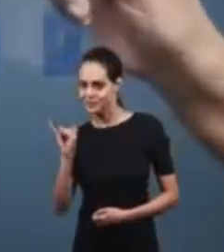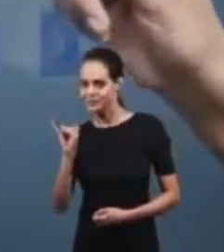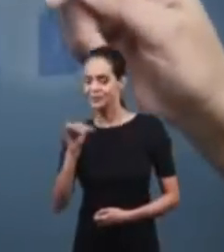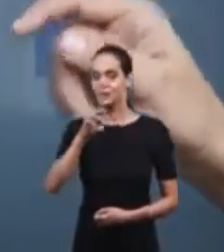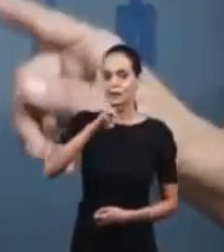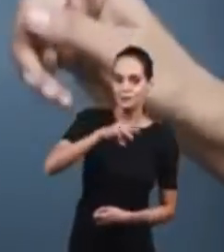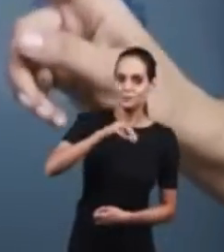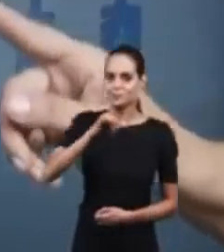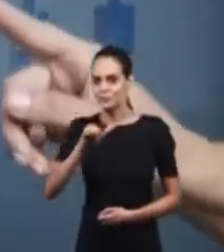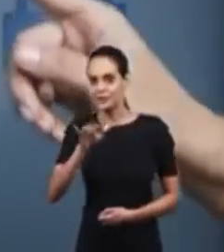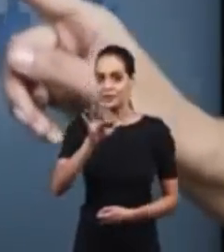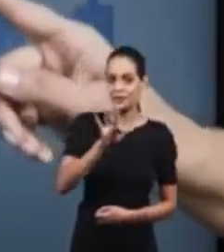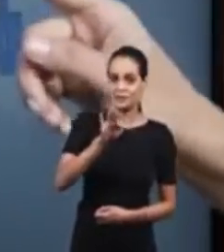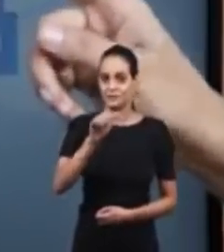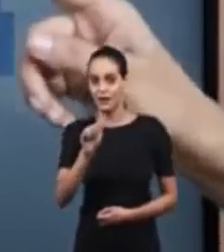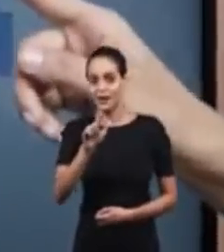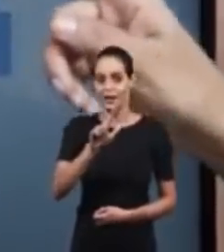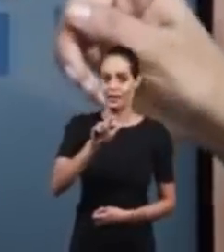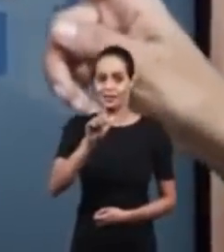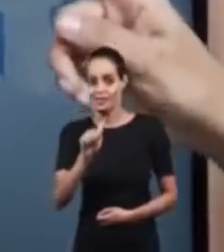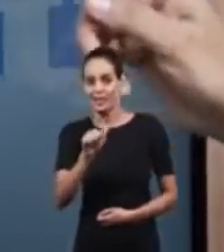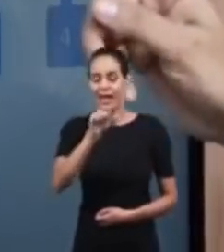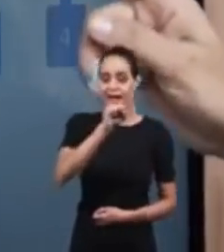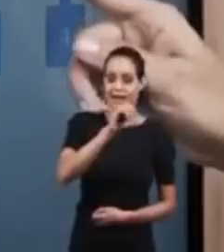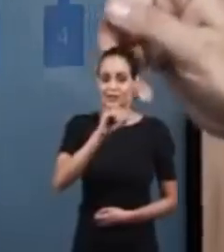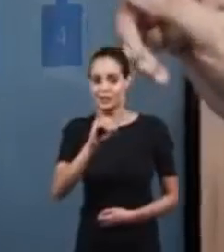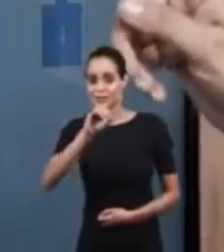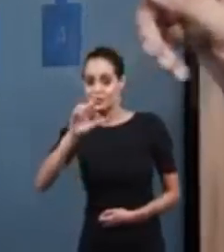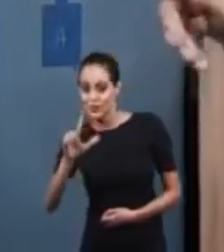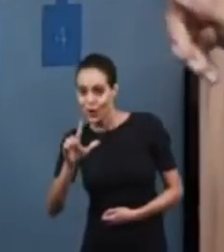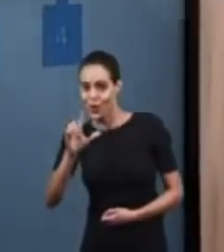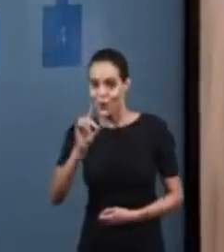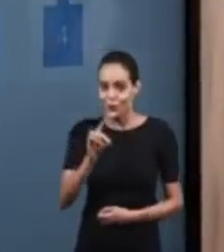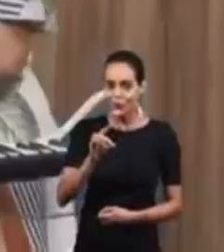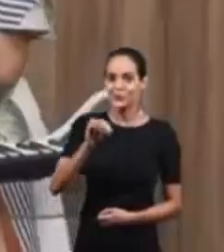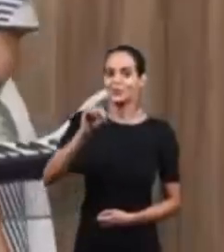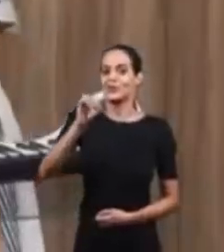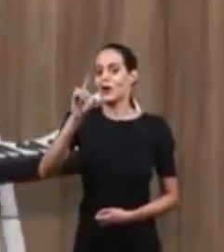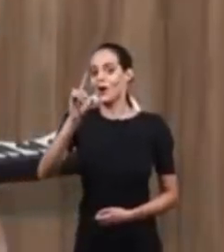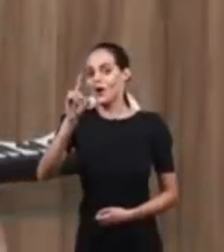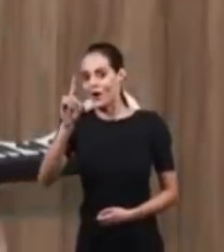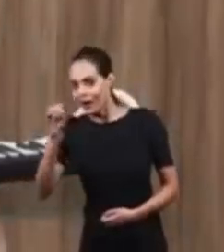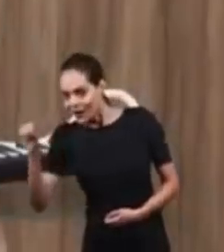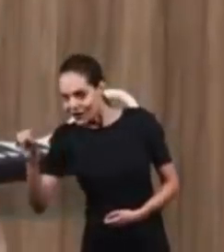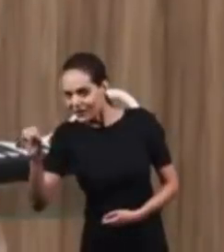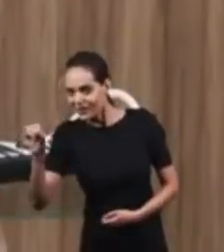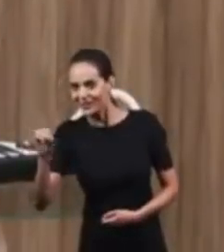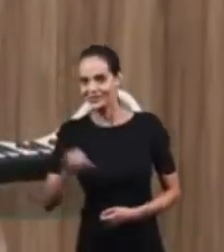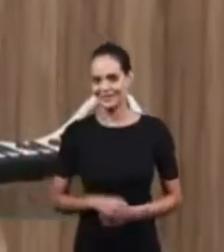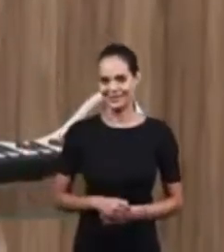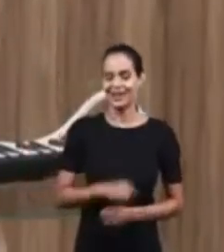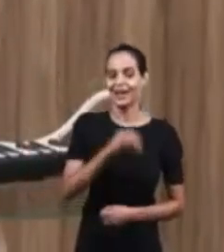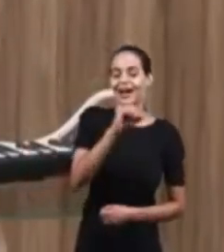Fa Sol La Sol Fa Sol Do Do Do